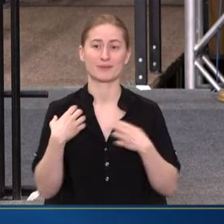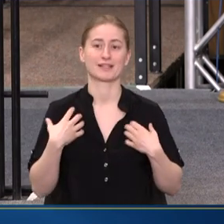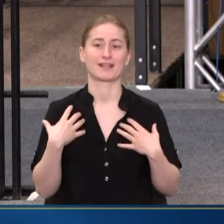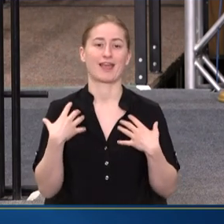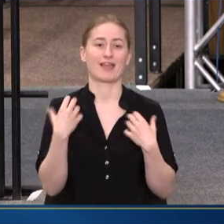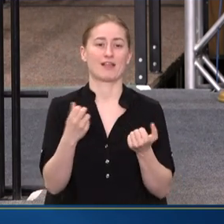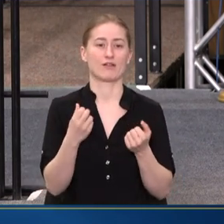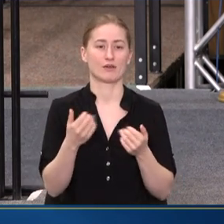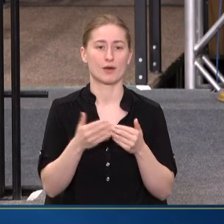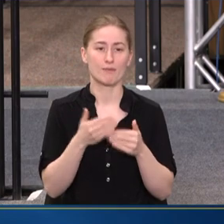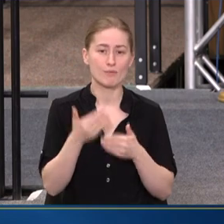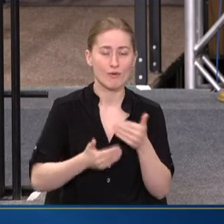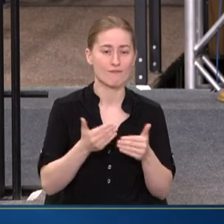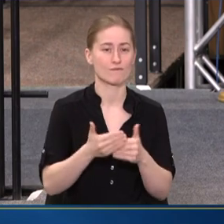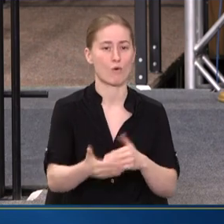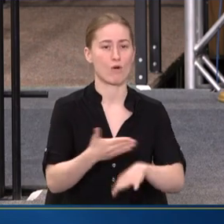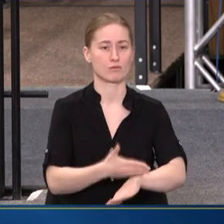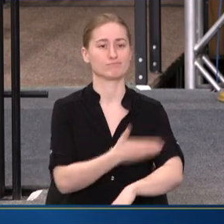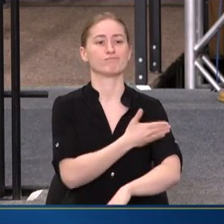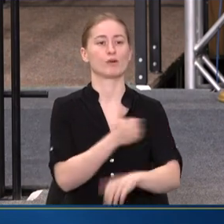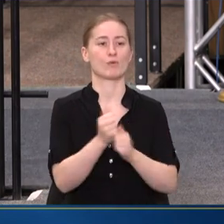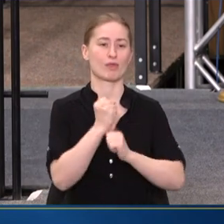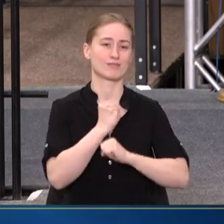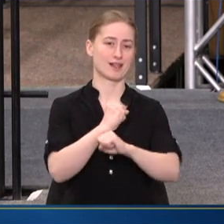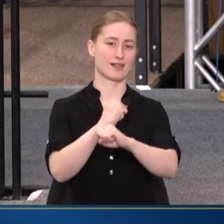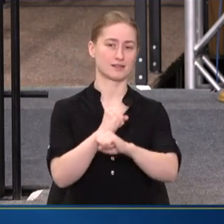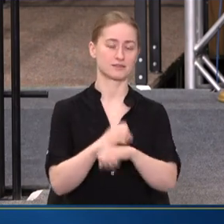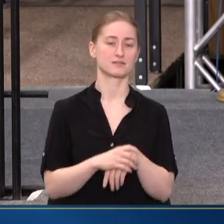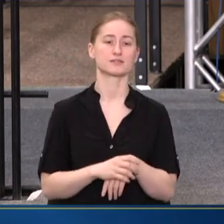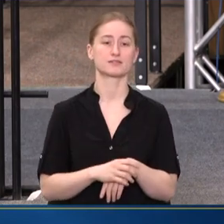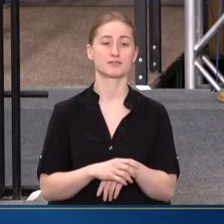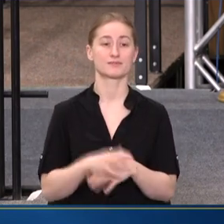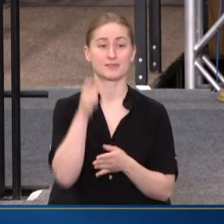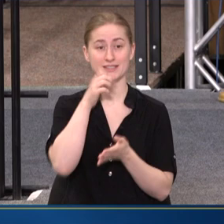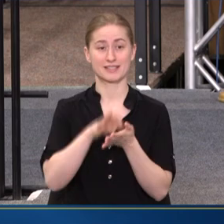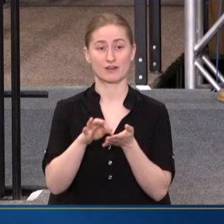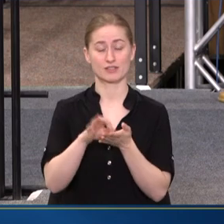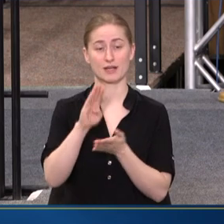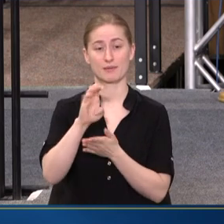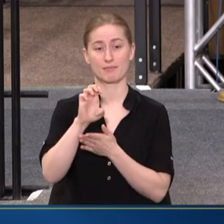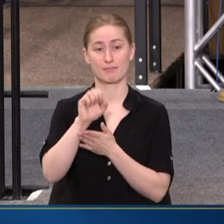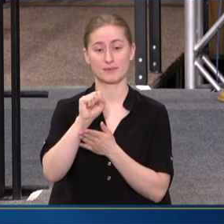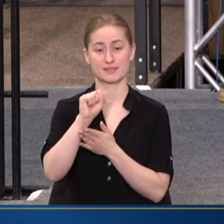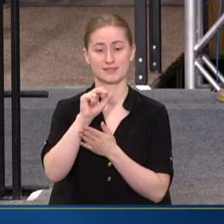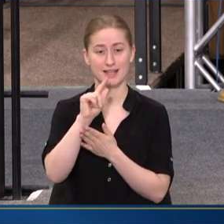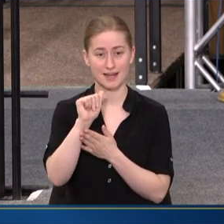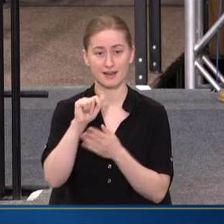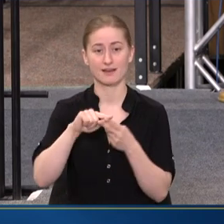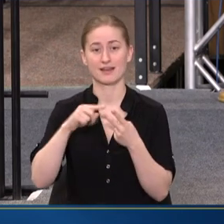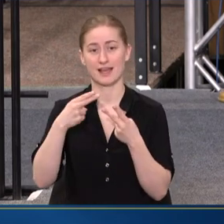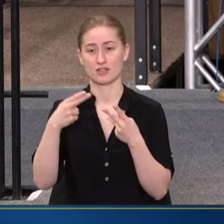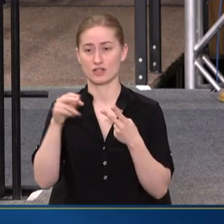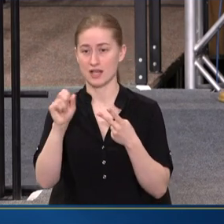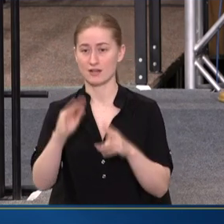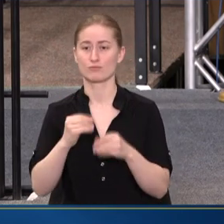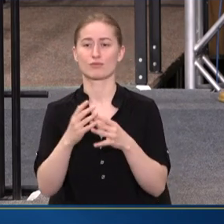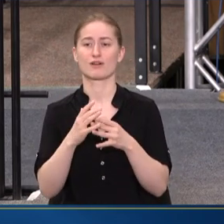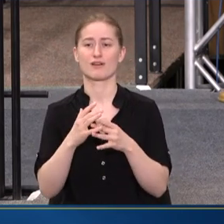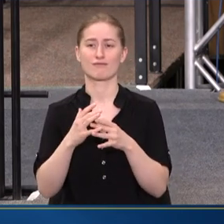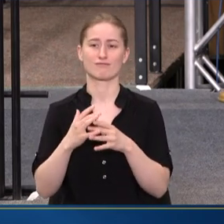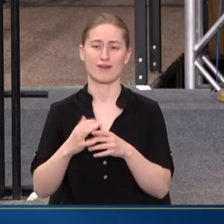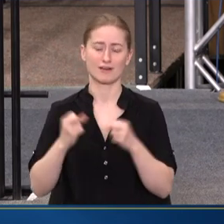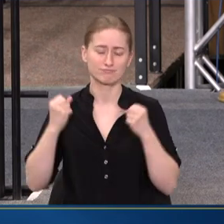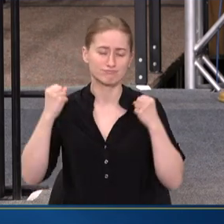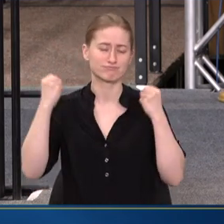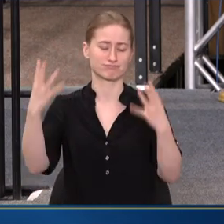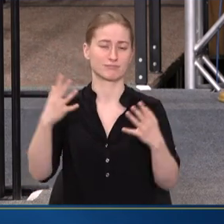FORWARD WITH RESILIENCE. SECRETARY BASETTA AND HHS HAVE STEPPED UP AND PROVIDED A WHOLE OF GOVERNMENT